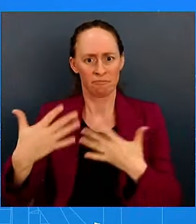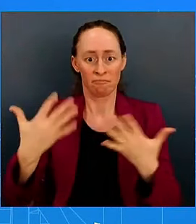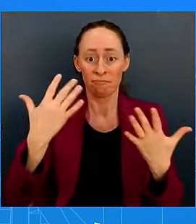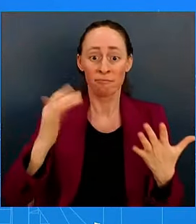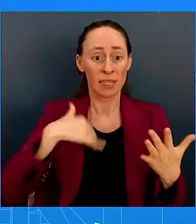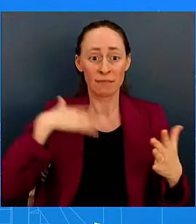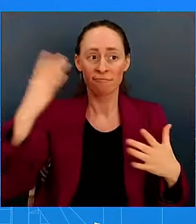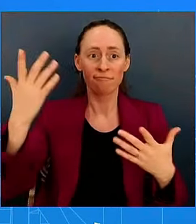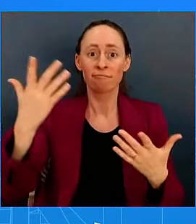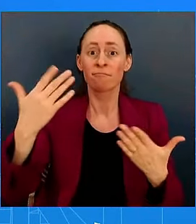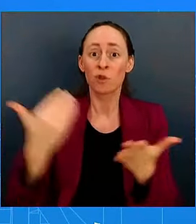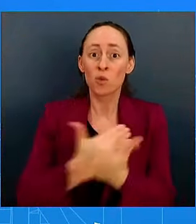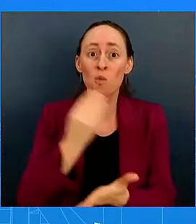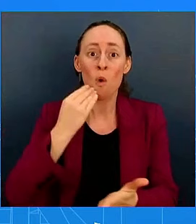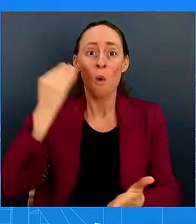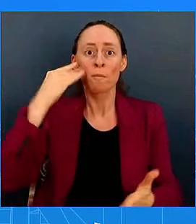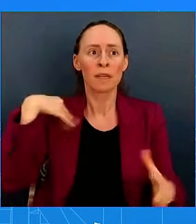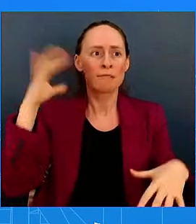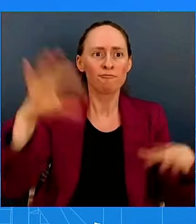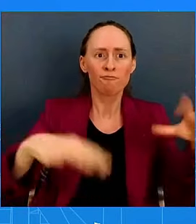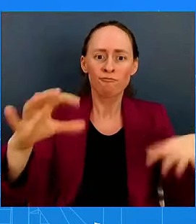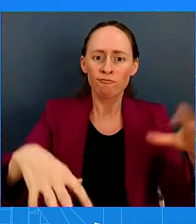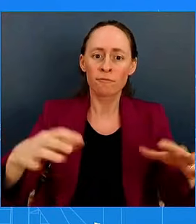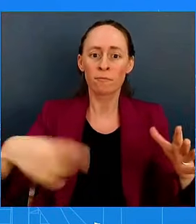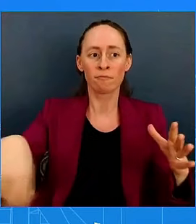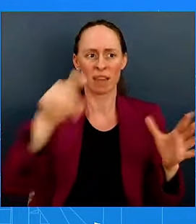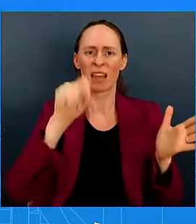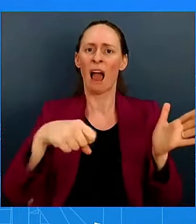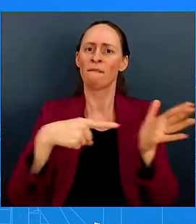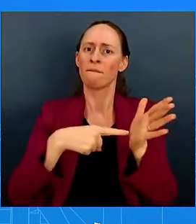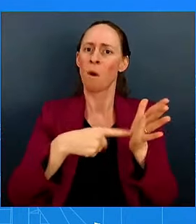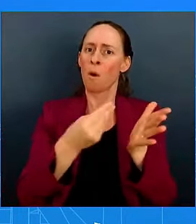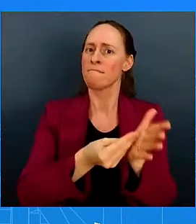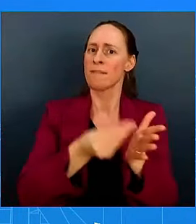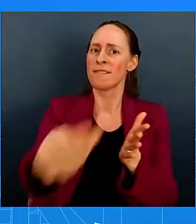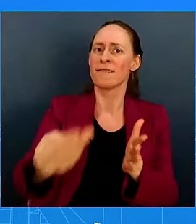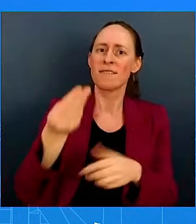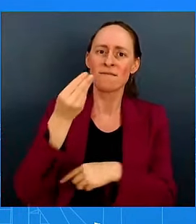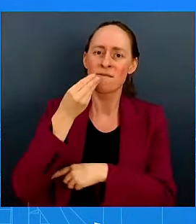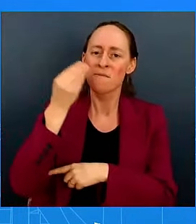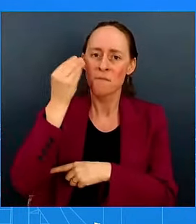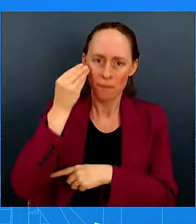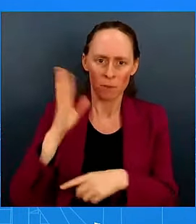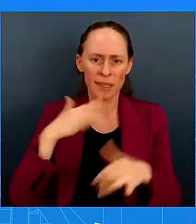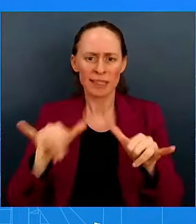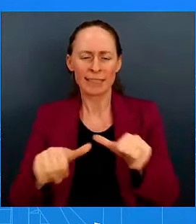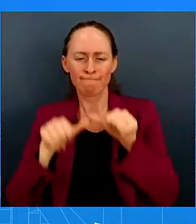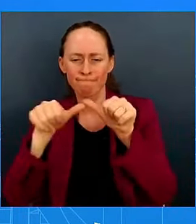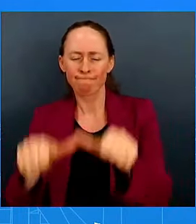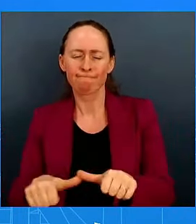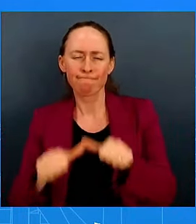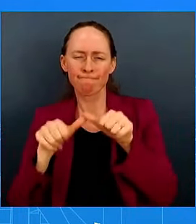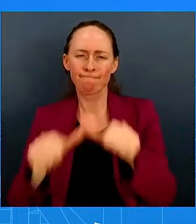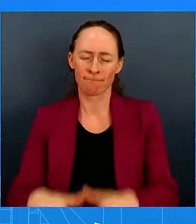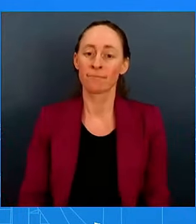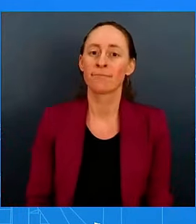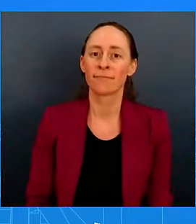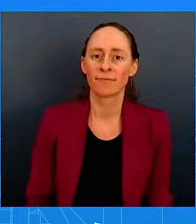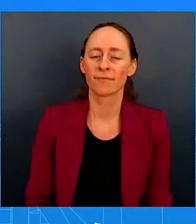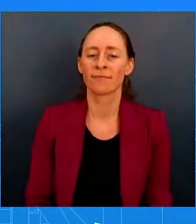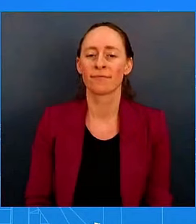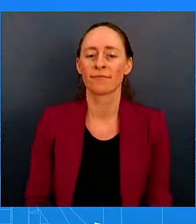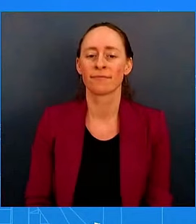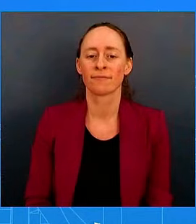affordable way. And that's something that we're going to continue to do. We've been able to deal with childcare,